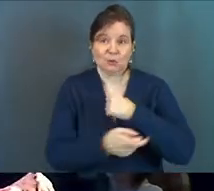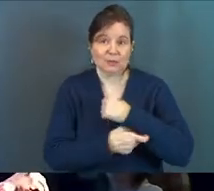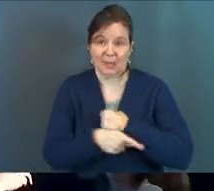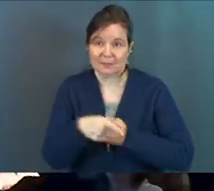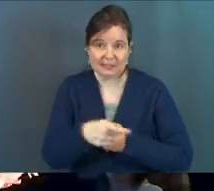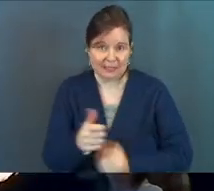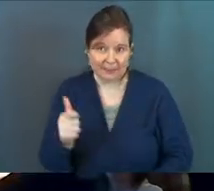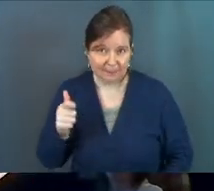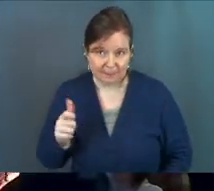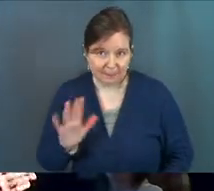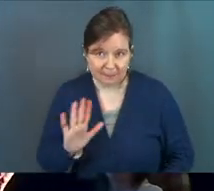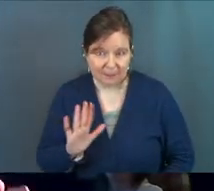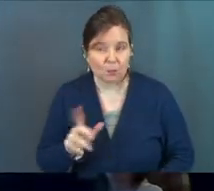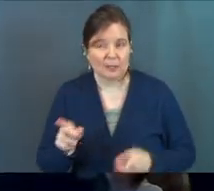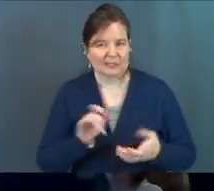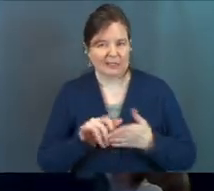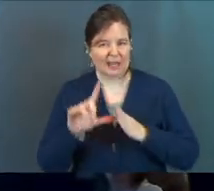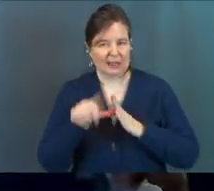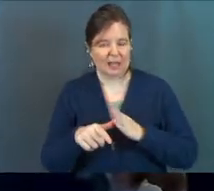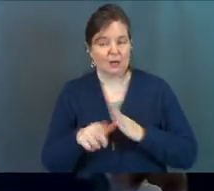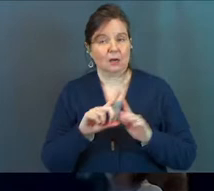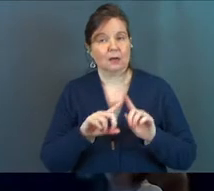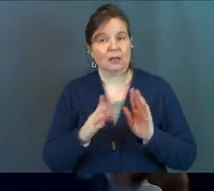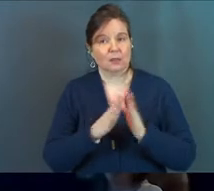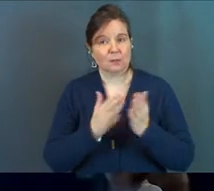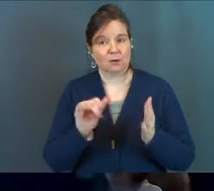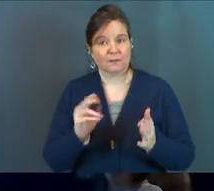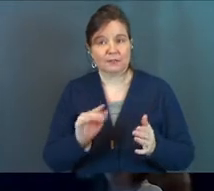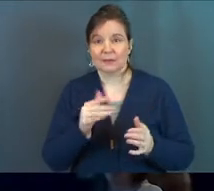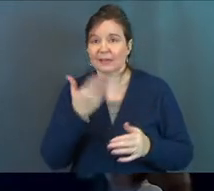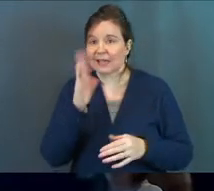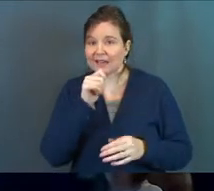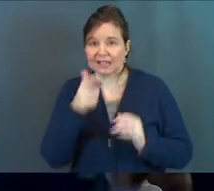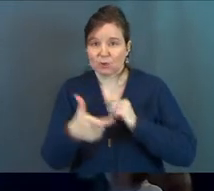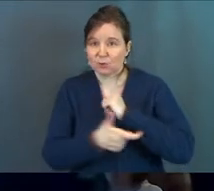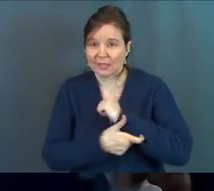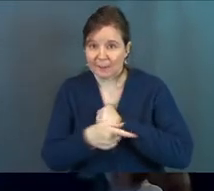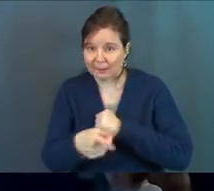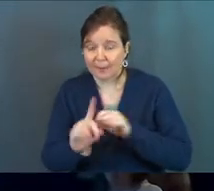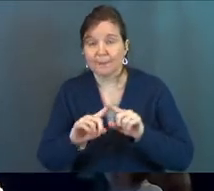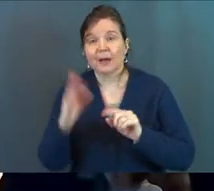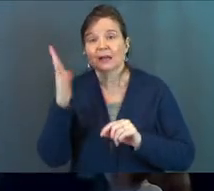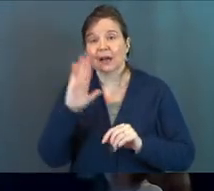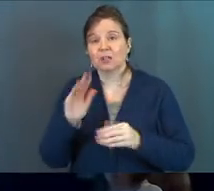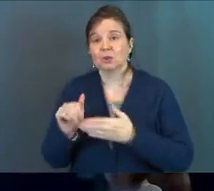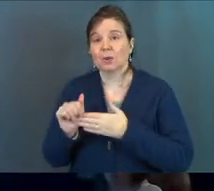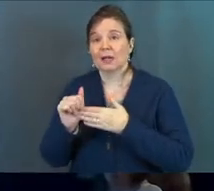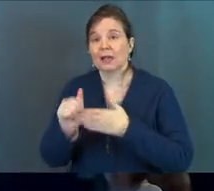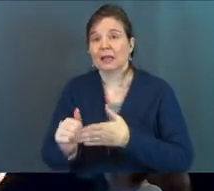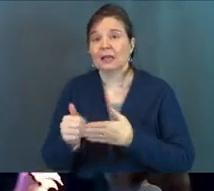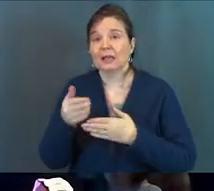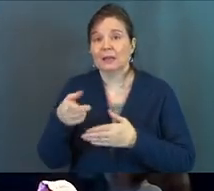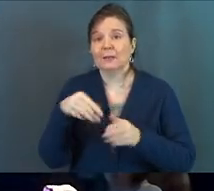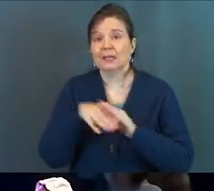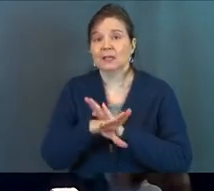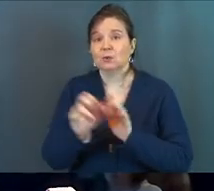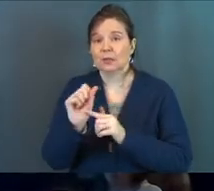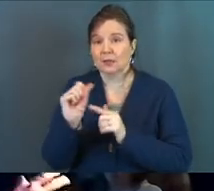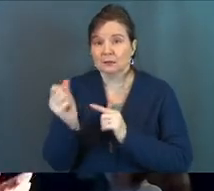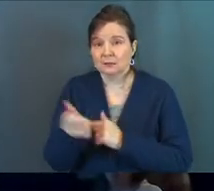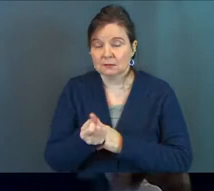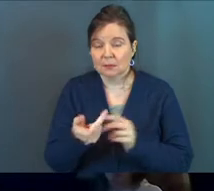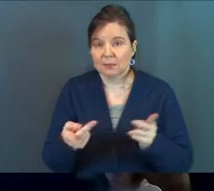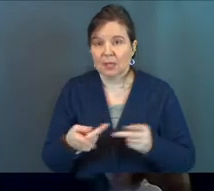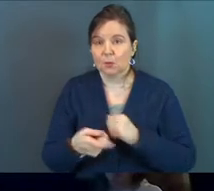tempt him. We're going to deal with that later in the book of James. God's not going to tempt him, but God's going to lead him into that